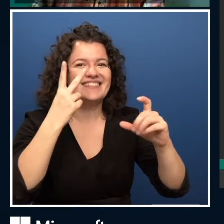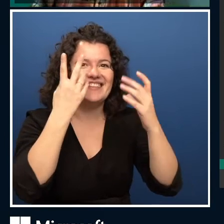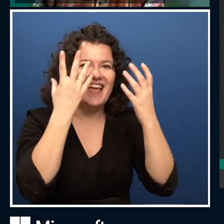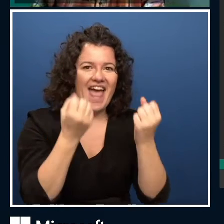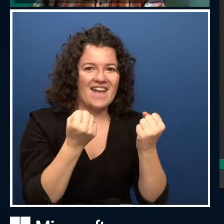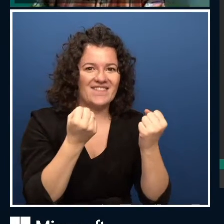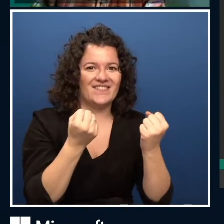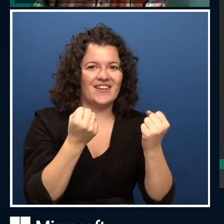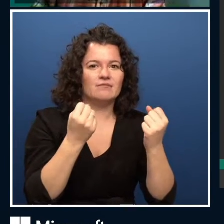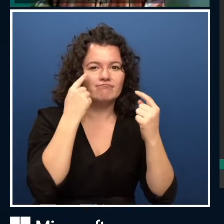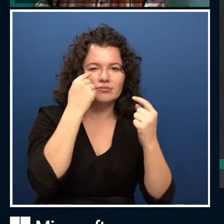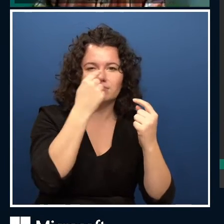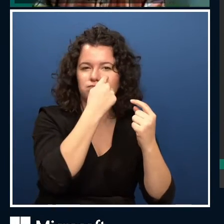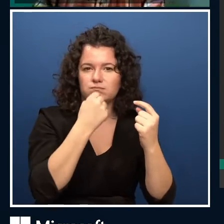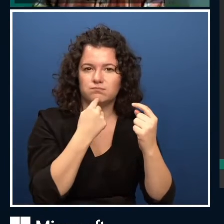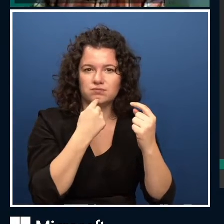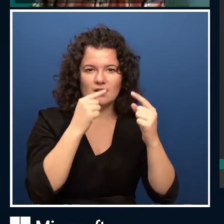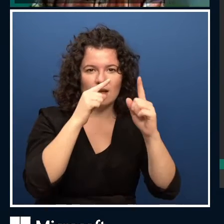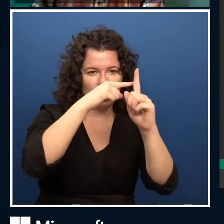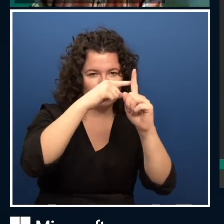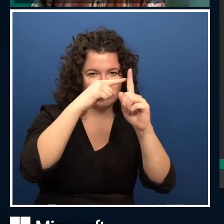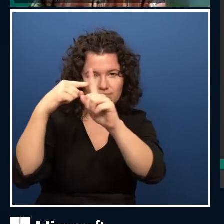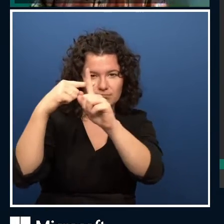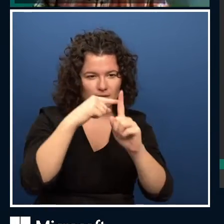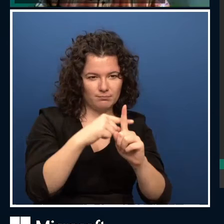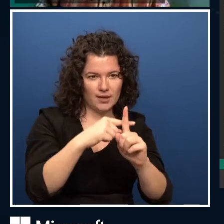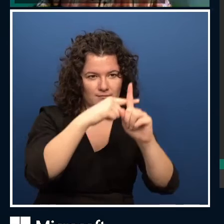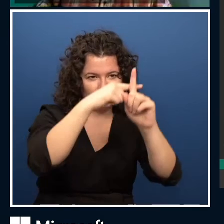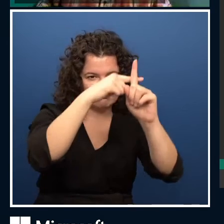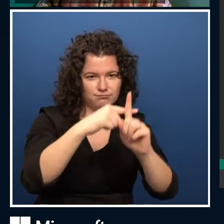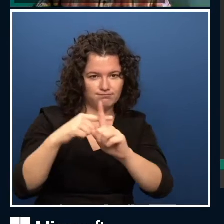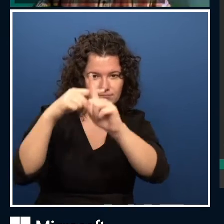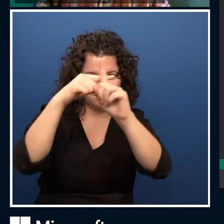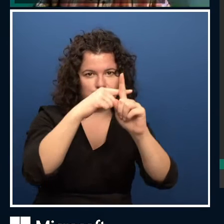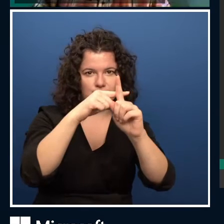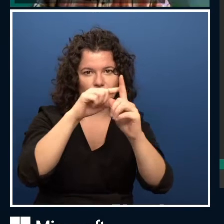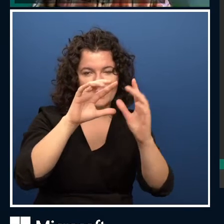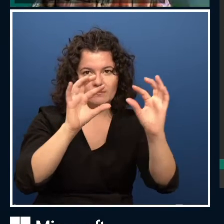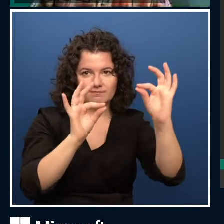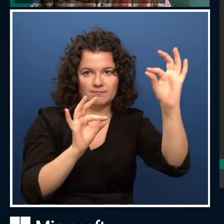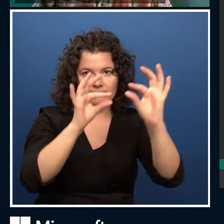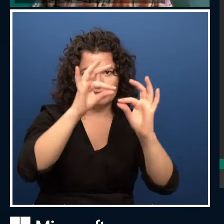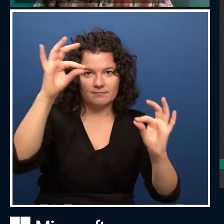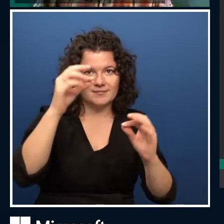Y coordinates. Now we can just plot the images to see how they look.